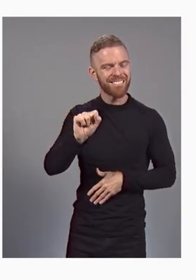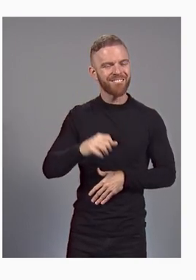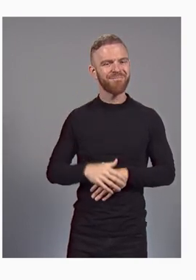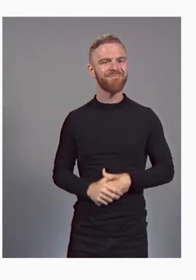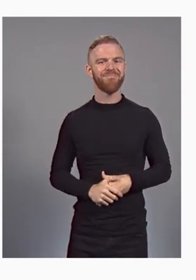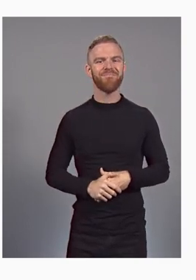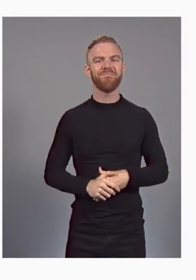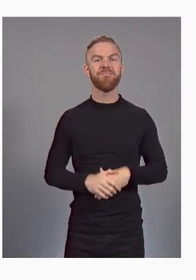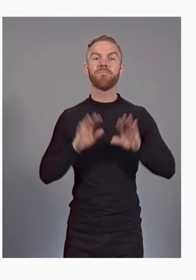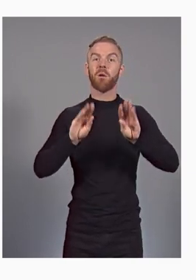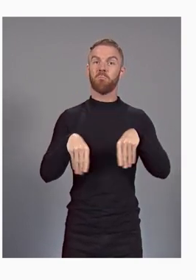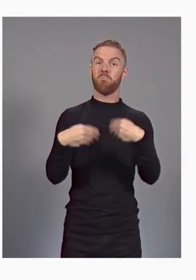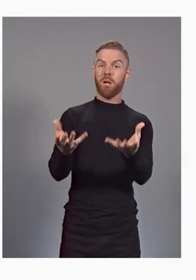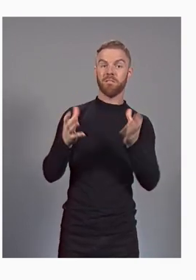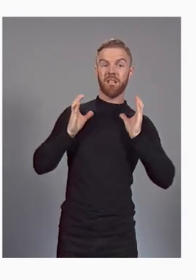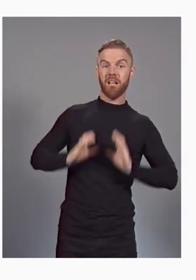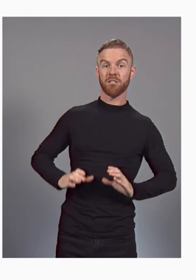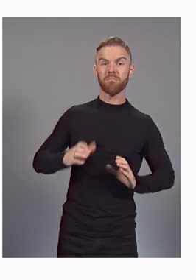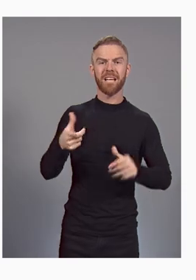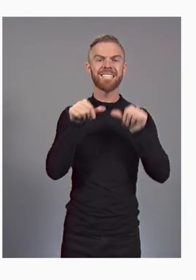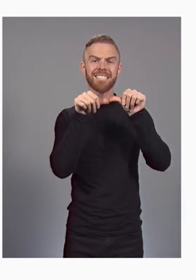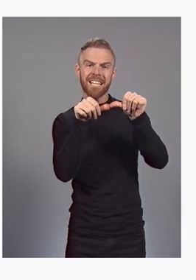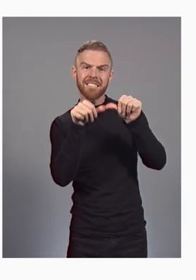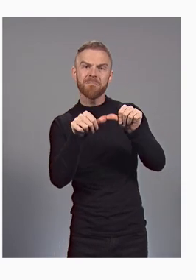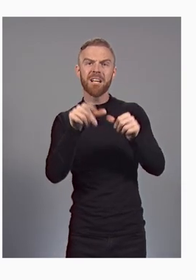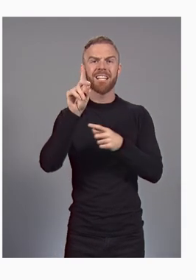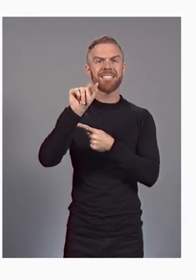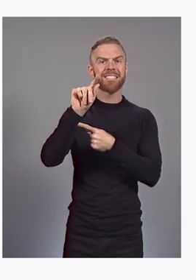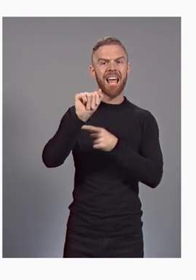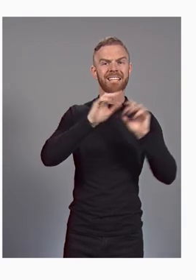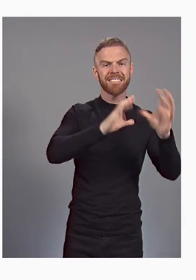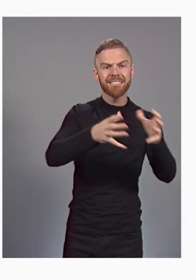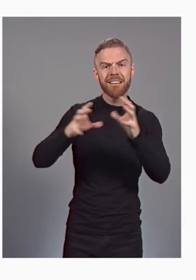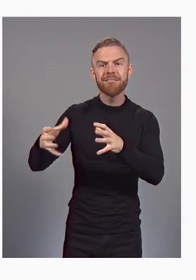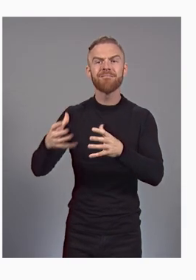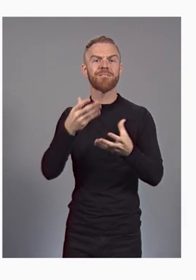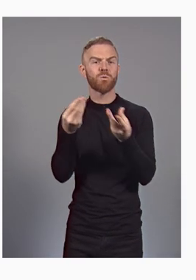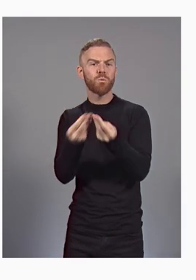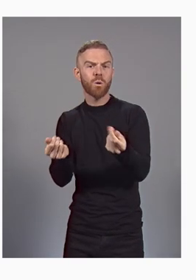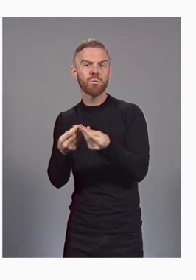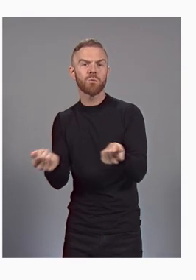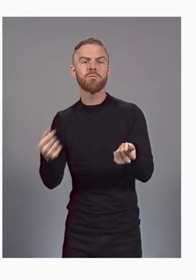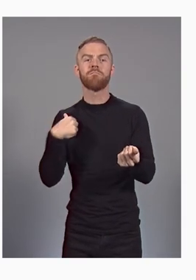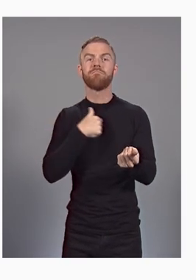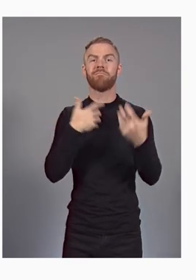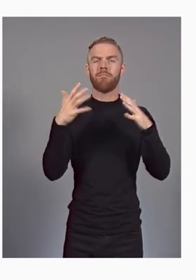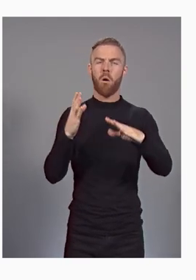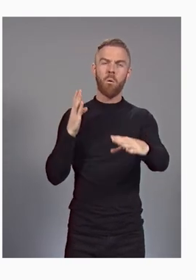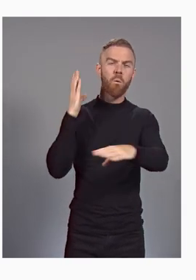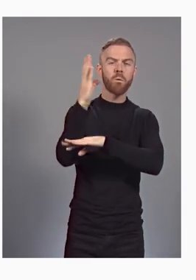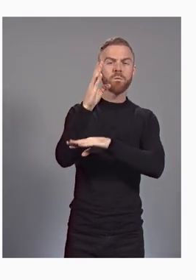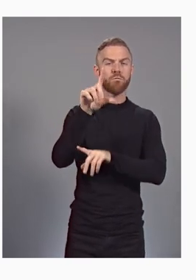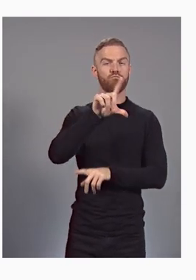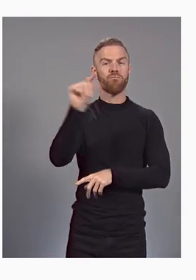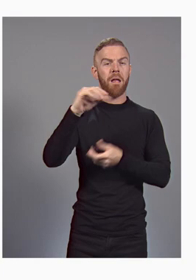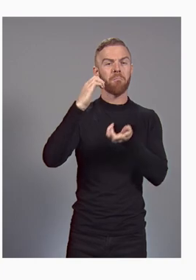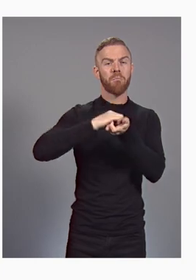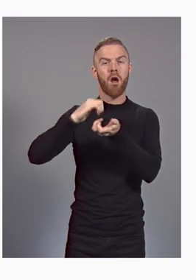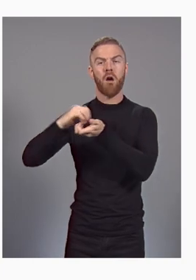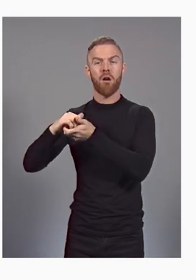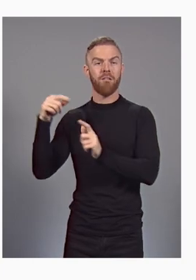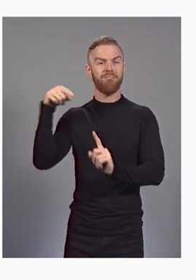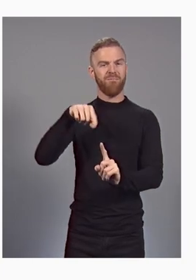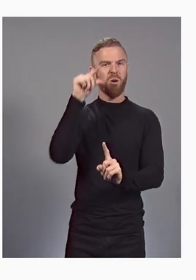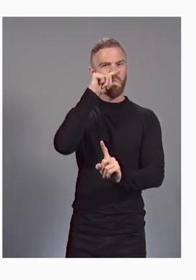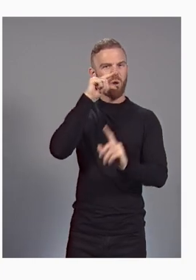To provide customers with sustainability data sets and solutions, we have over 20 partners with a